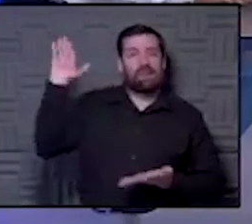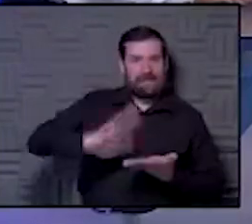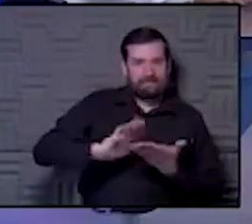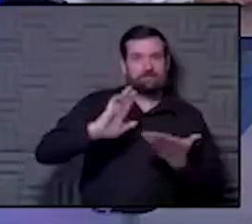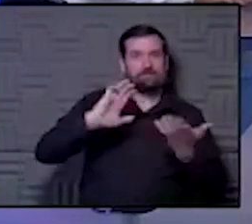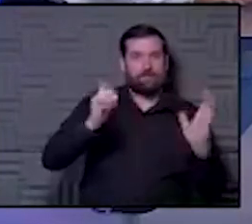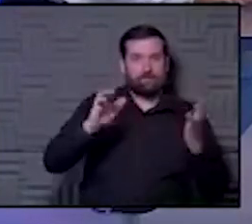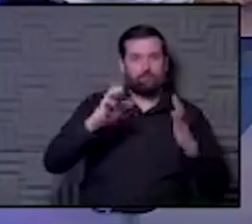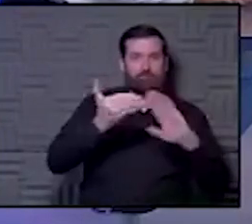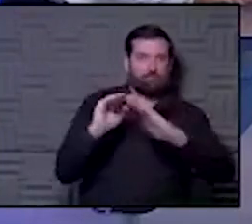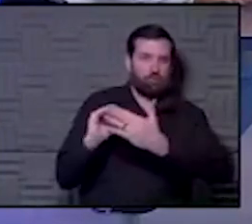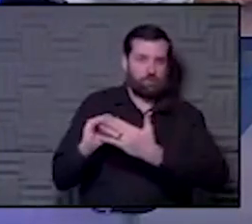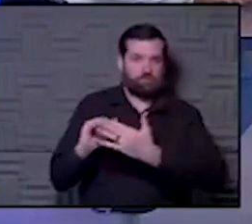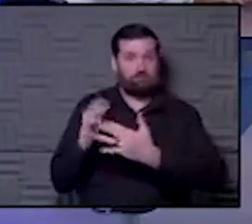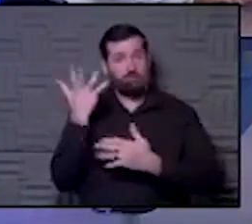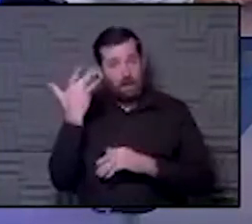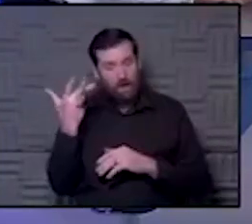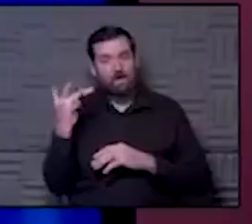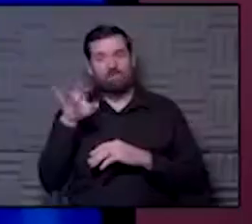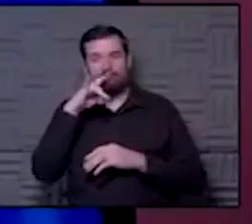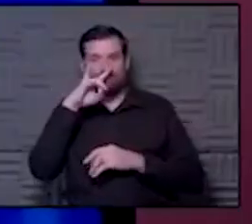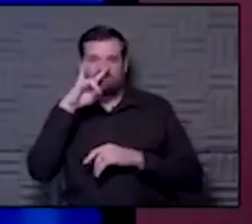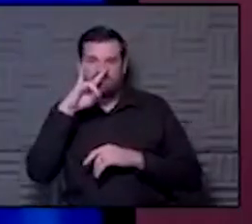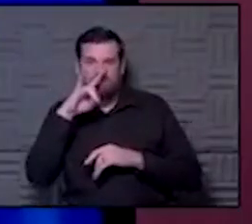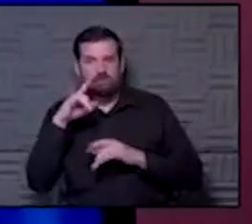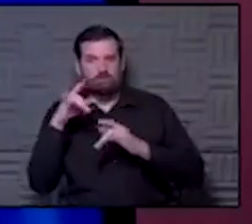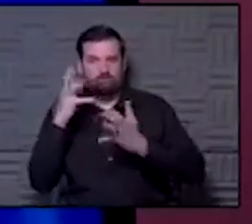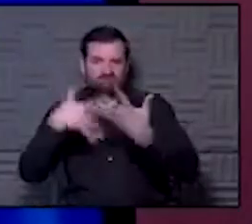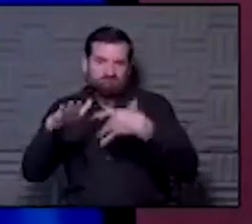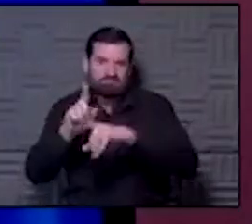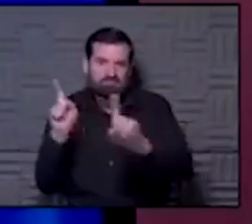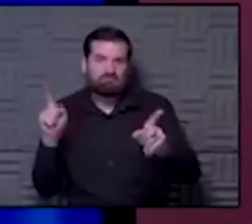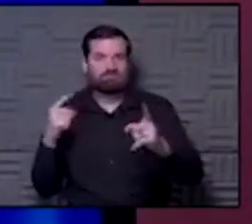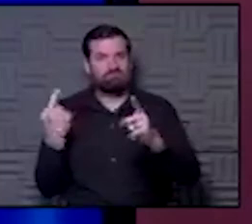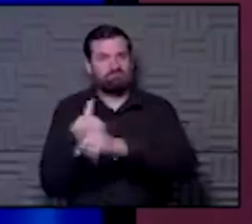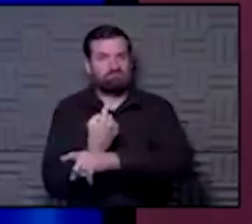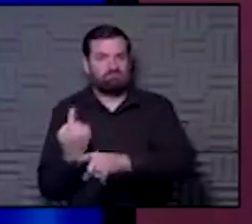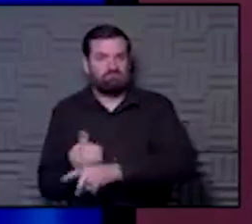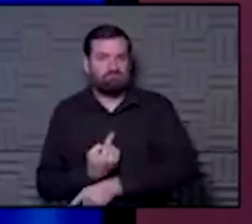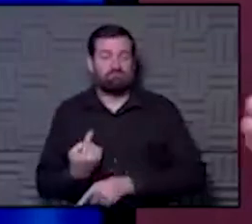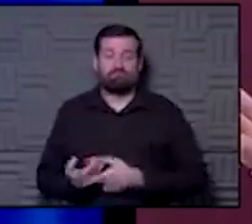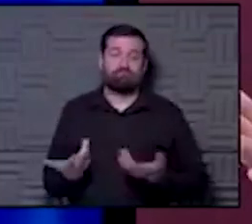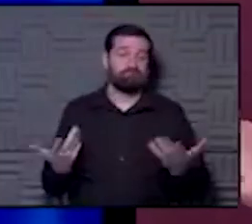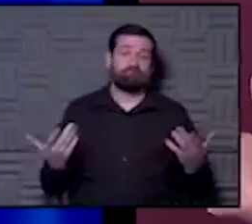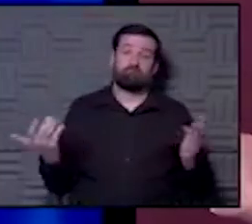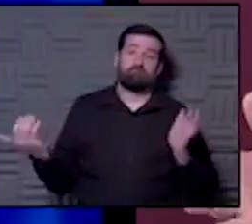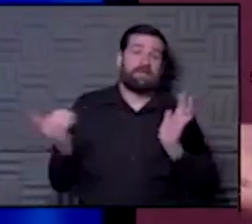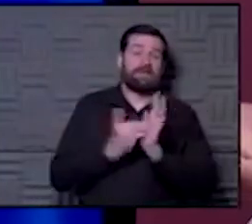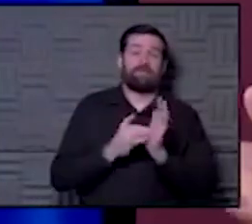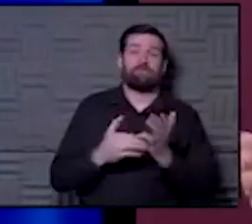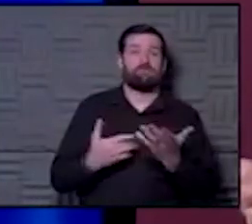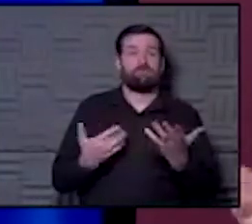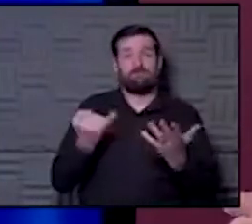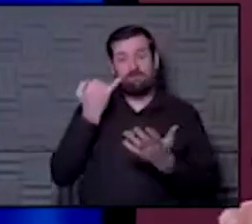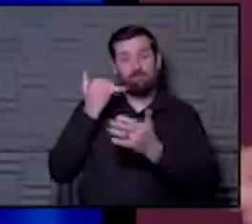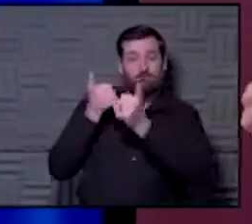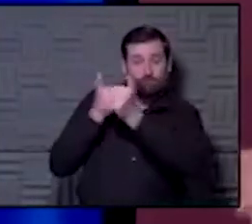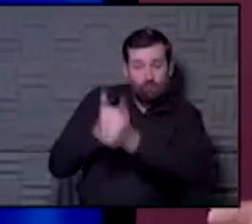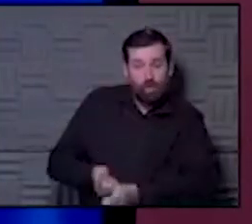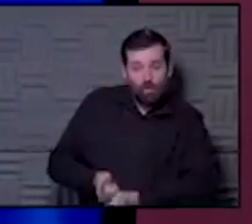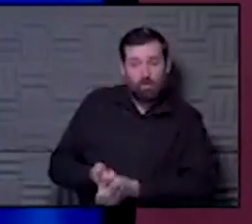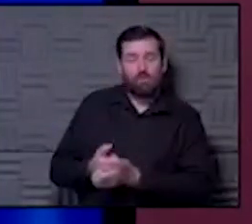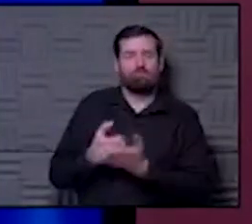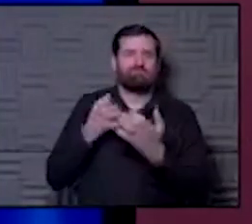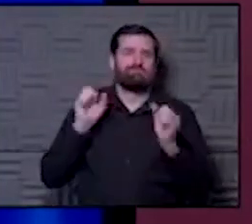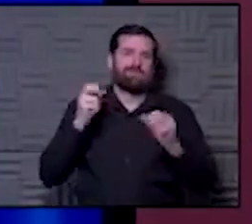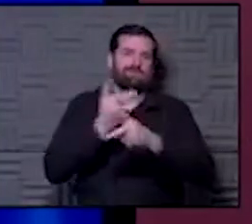in the community because the kids were distancing, doing the things they were supposed to do. And I think it just makes, again, it makes all the difference. If you follow the rules, you